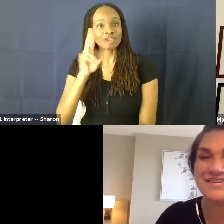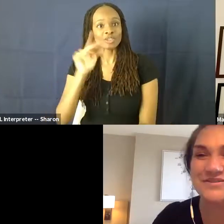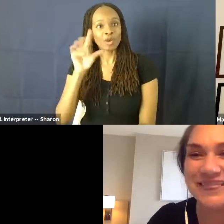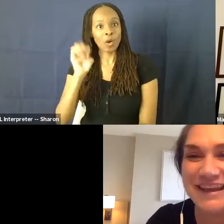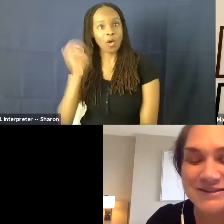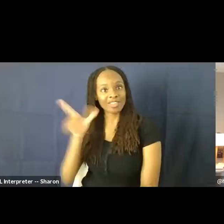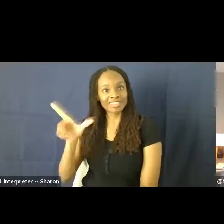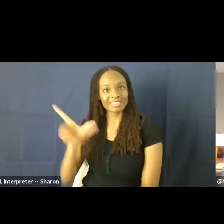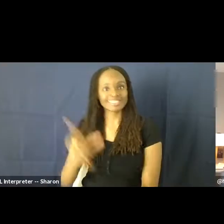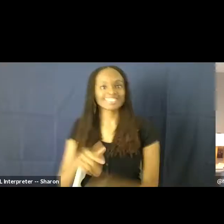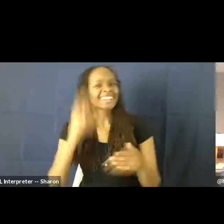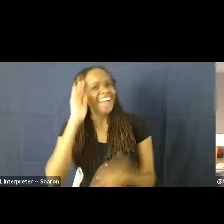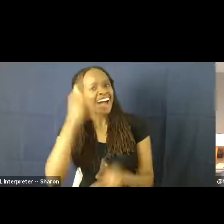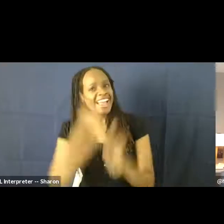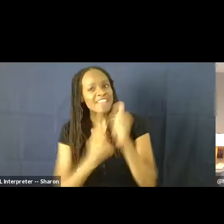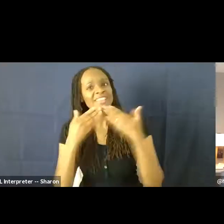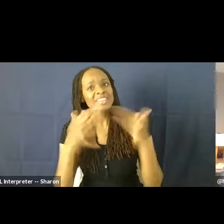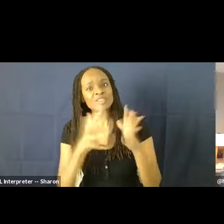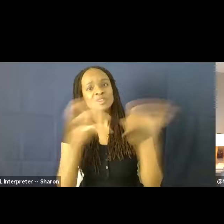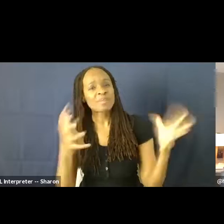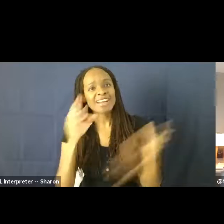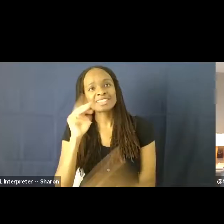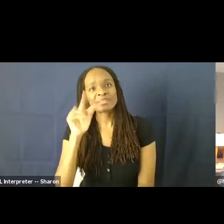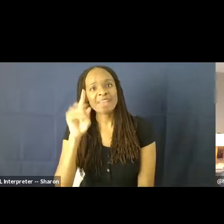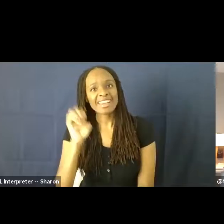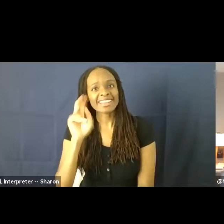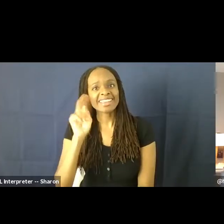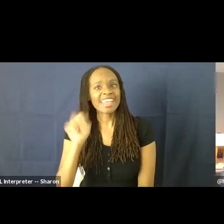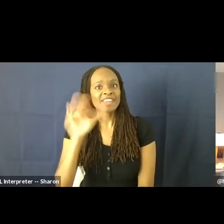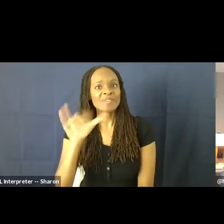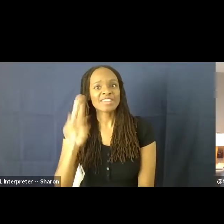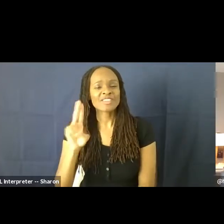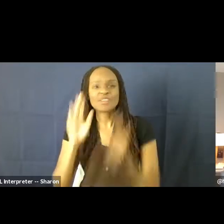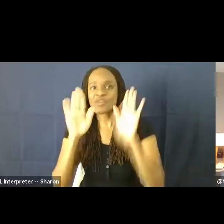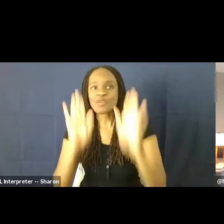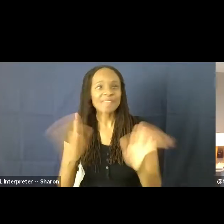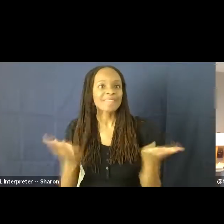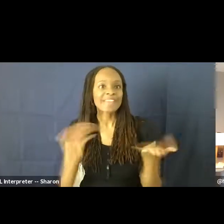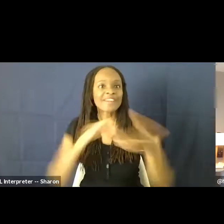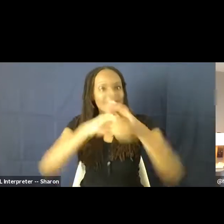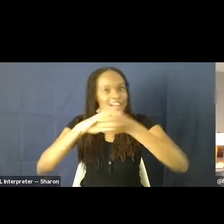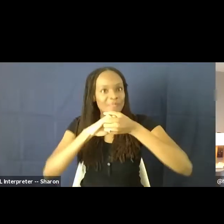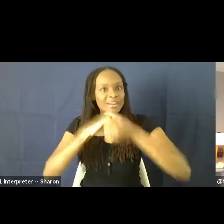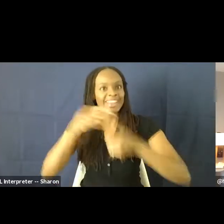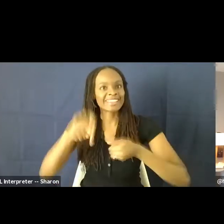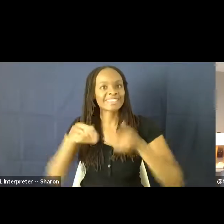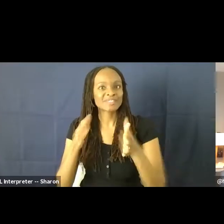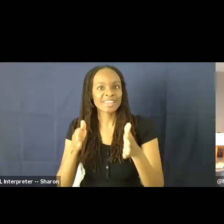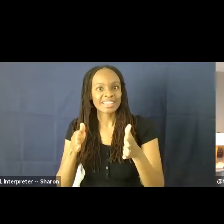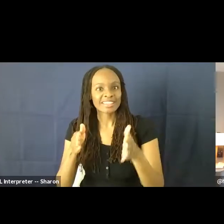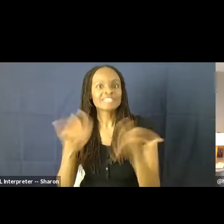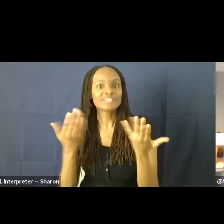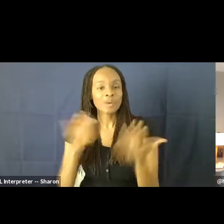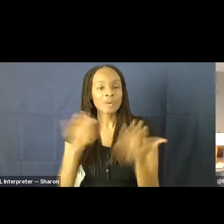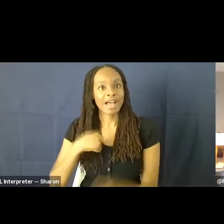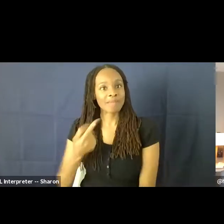Hi, everyone. Thank you so much, Madeline. And thank you, NYU. It's so great to be here and to collaborate in this way. So I'm first up, what